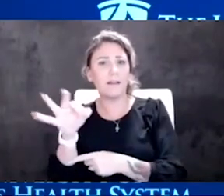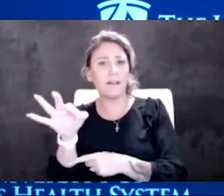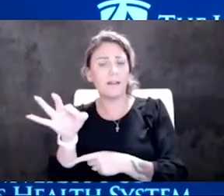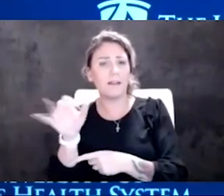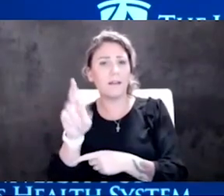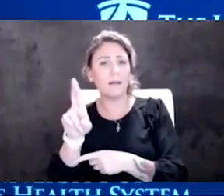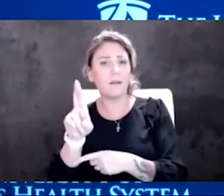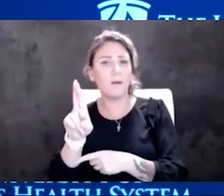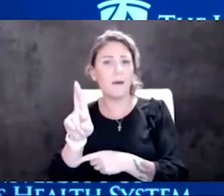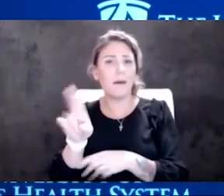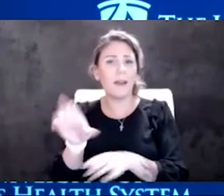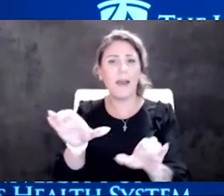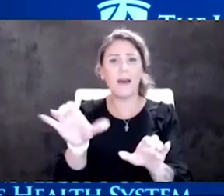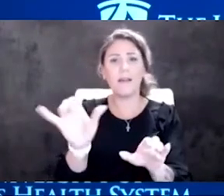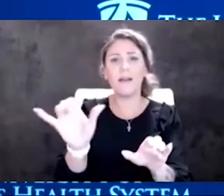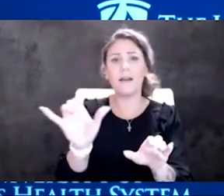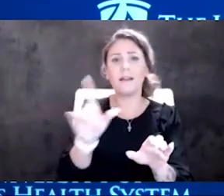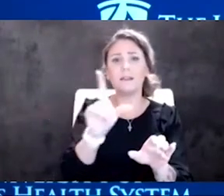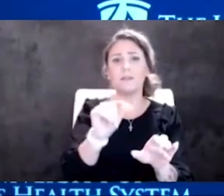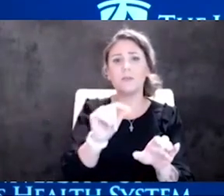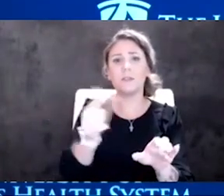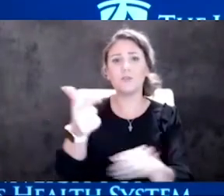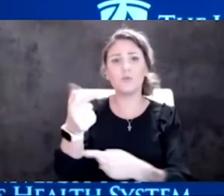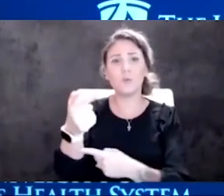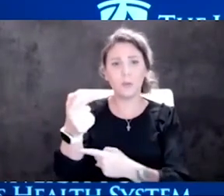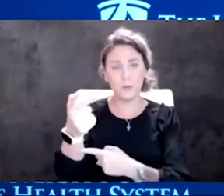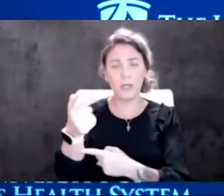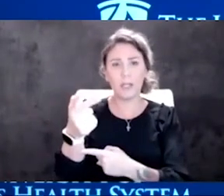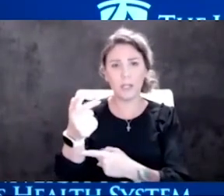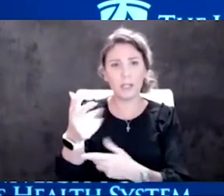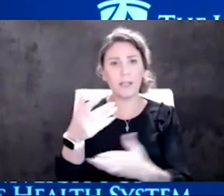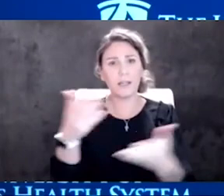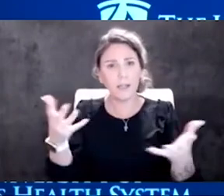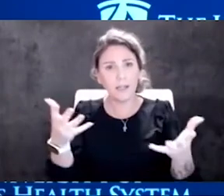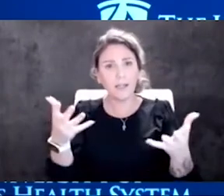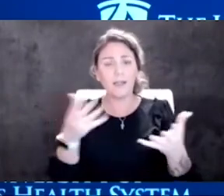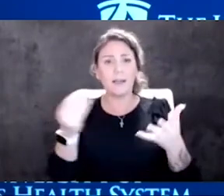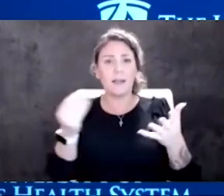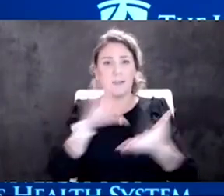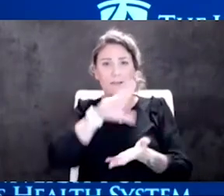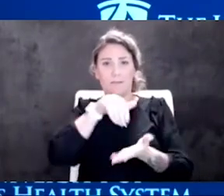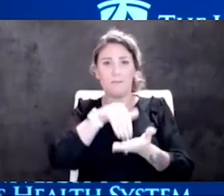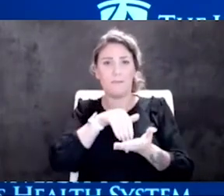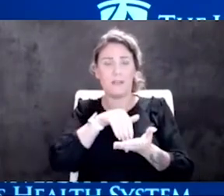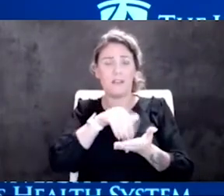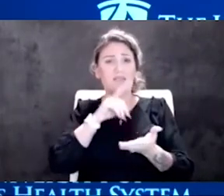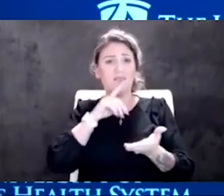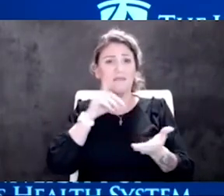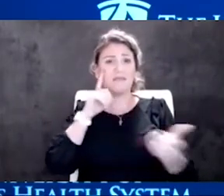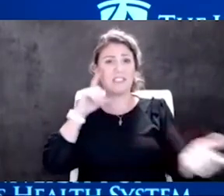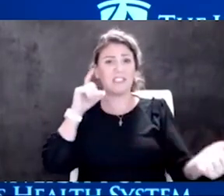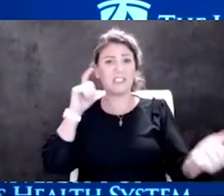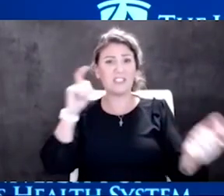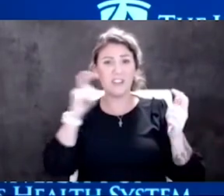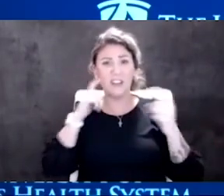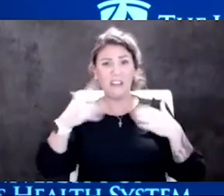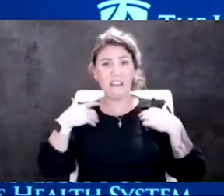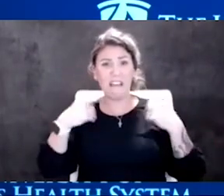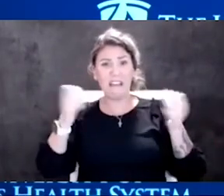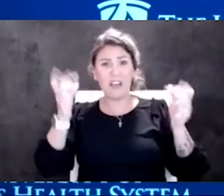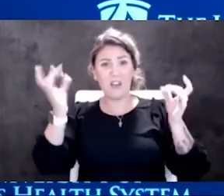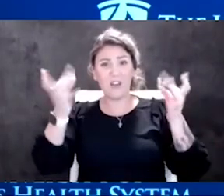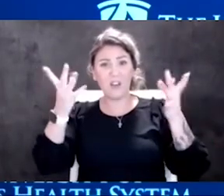act like it is 2021 and that we are in the midst of the greatest health crisis we've faced across the world